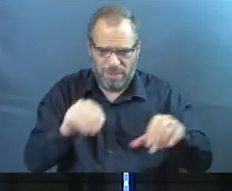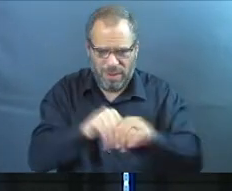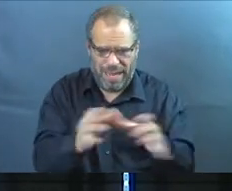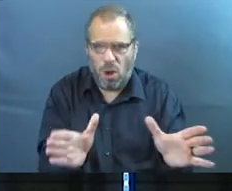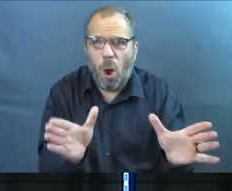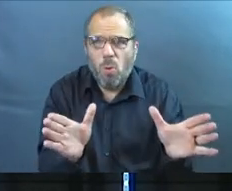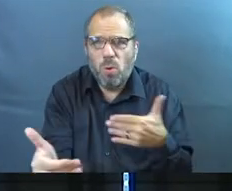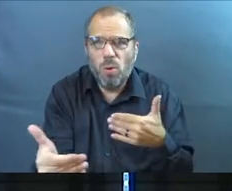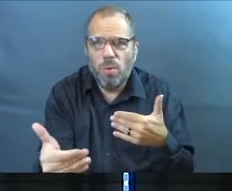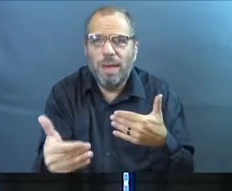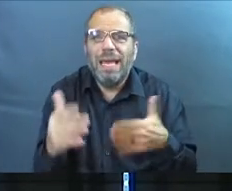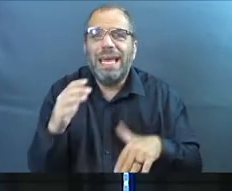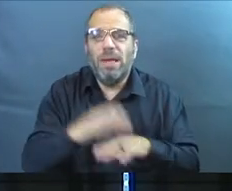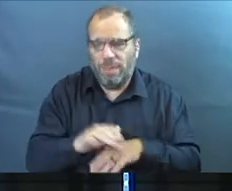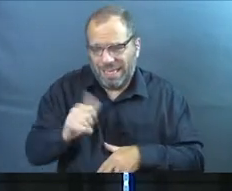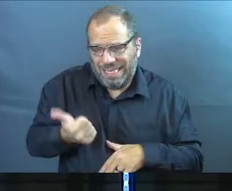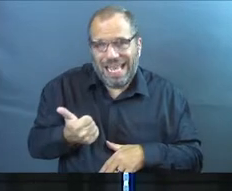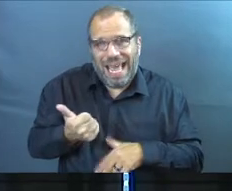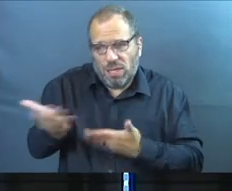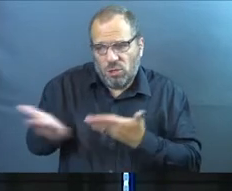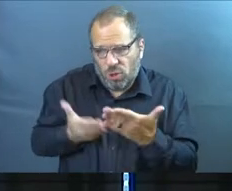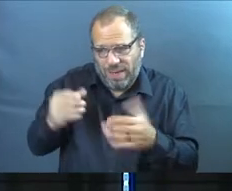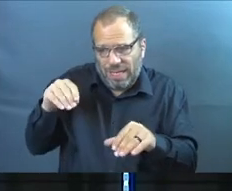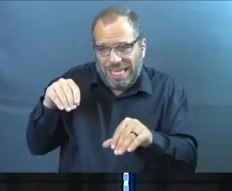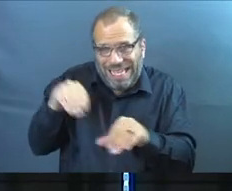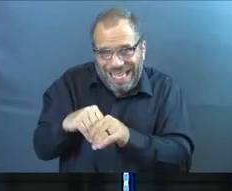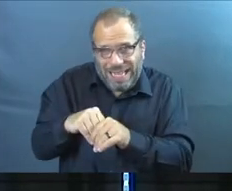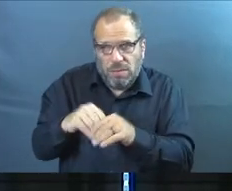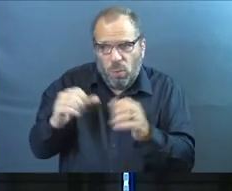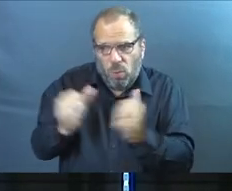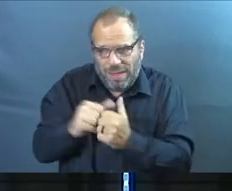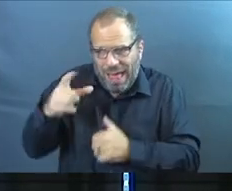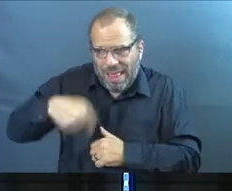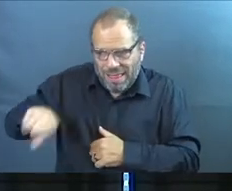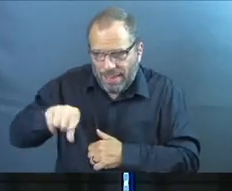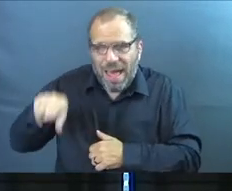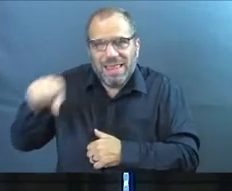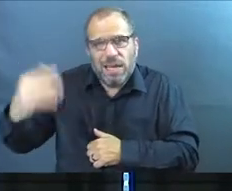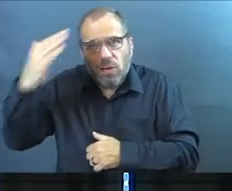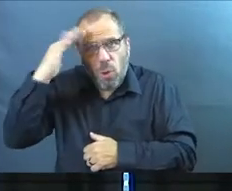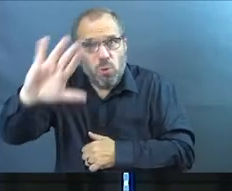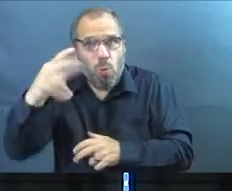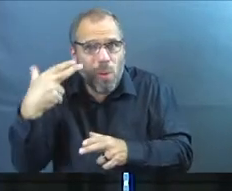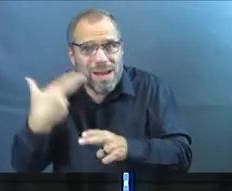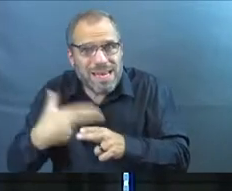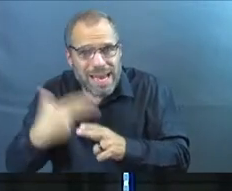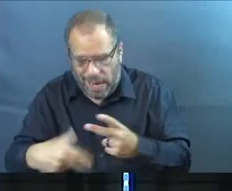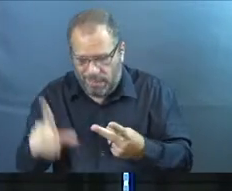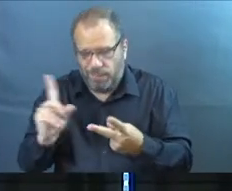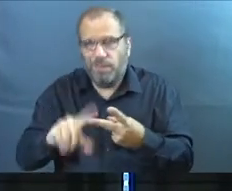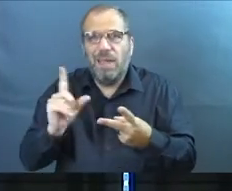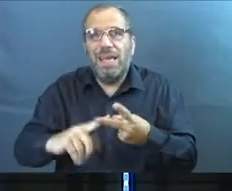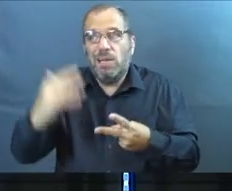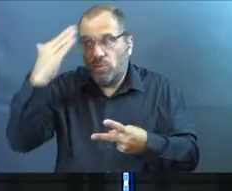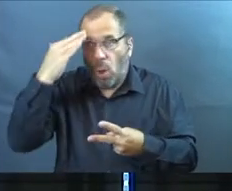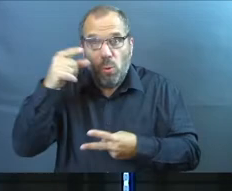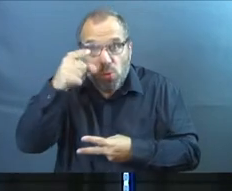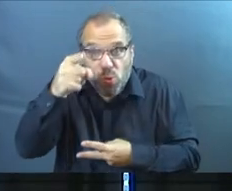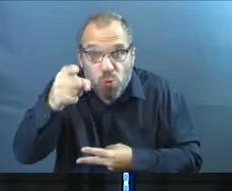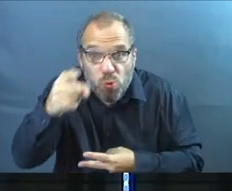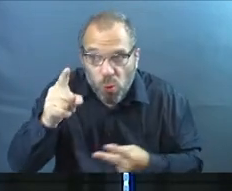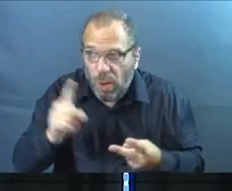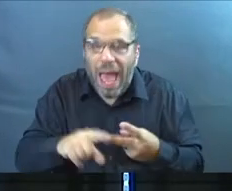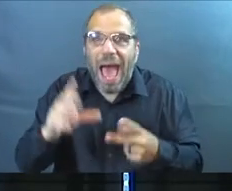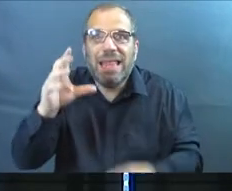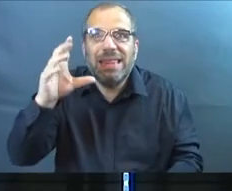room. It's going to be the 10 people that you're serving alongside of. They're going to get to know your name really well. They're going to start to get to know you,